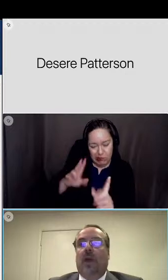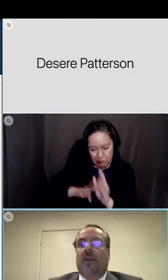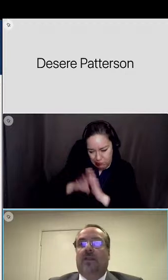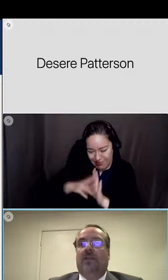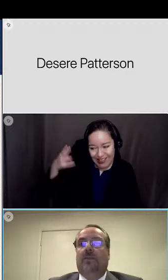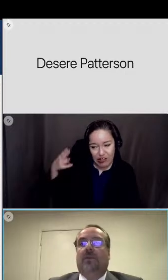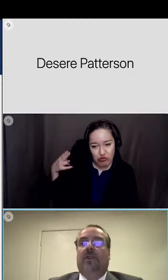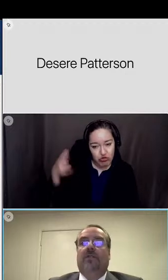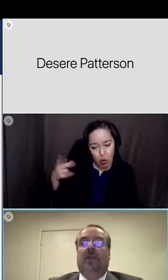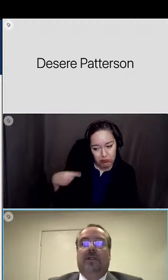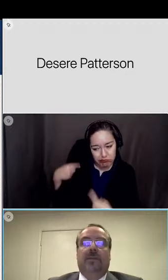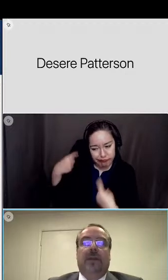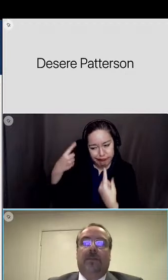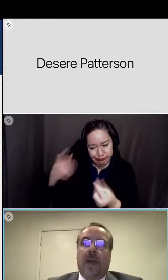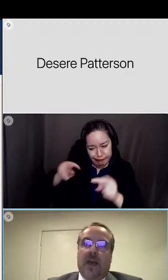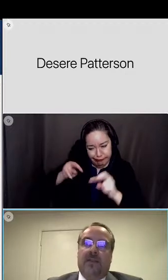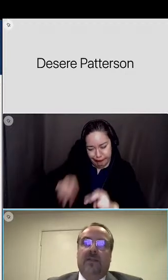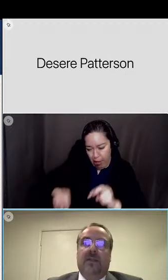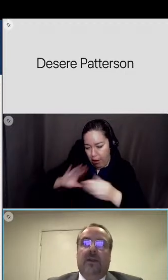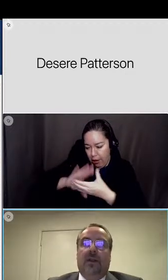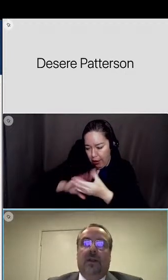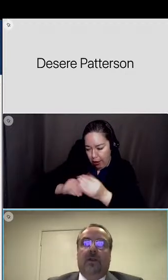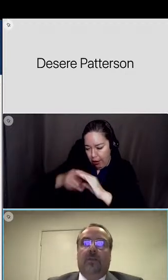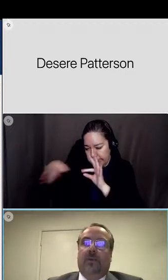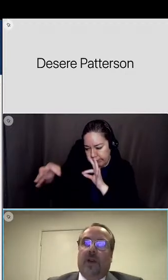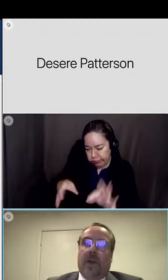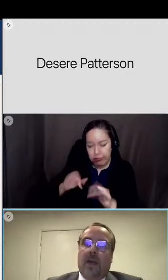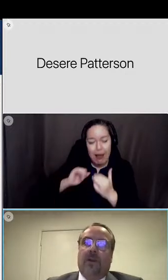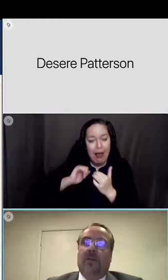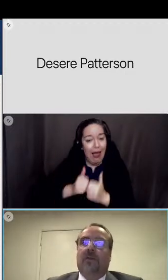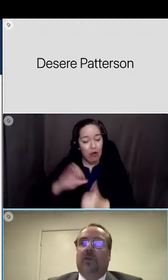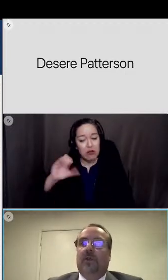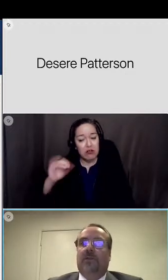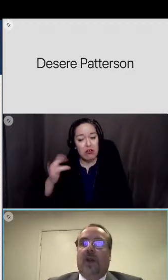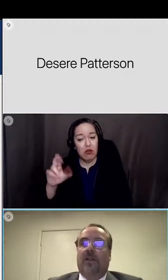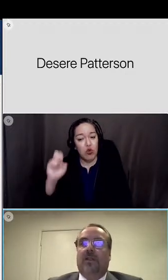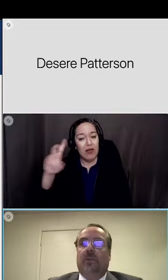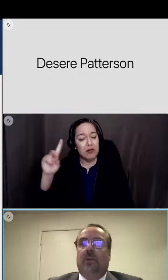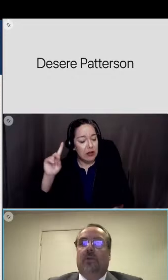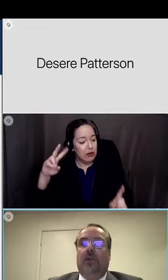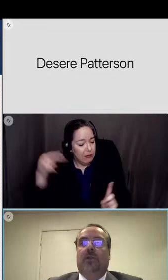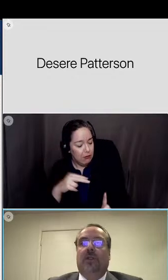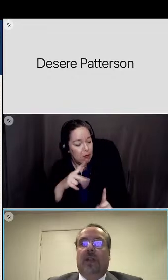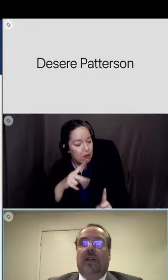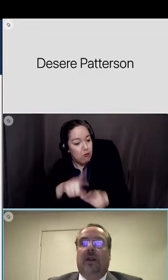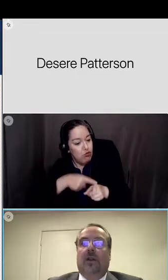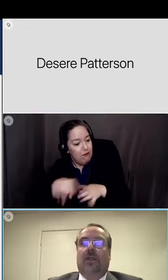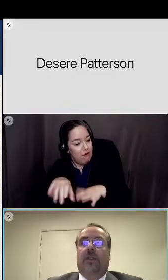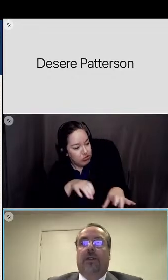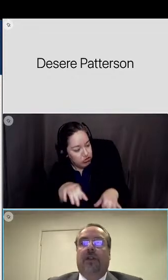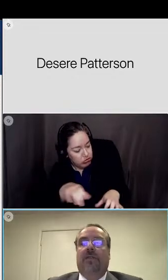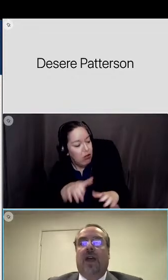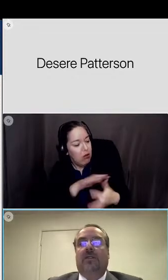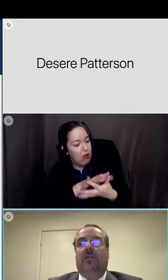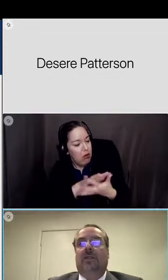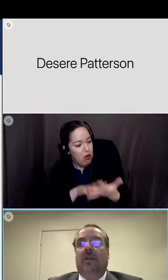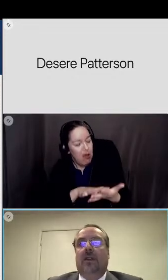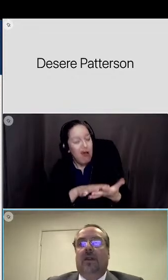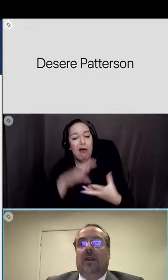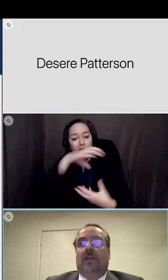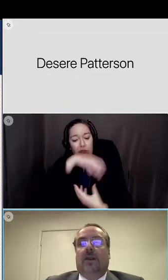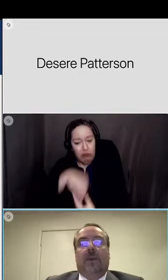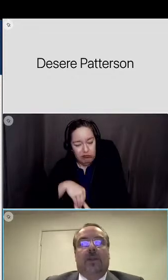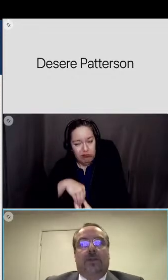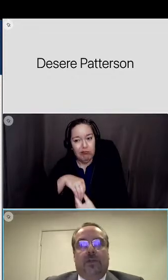viewed and practiced professionalism in the past to provide a background for the strategies we'd use in our theory of action